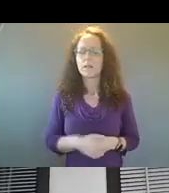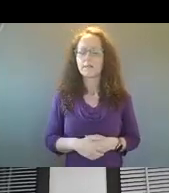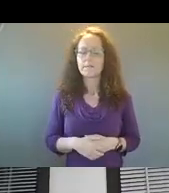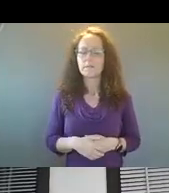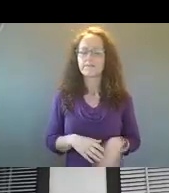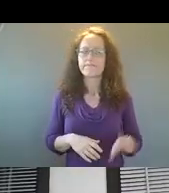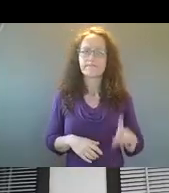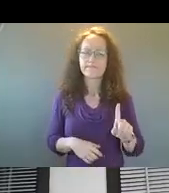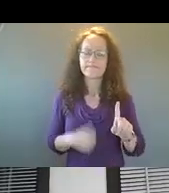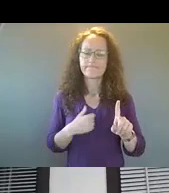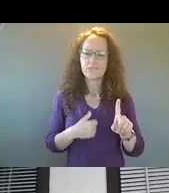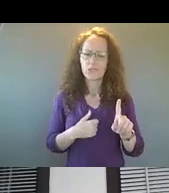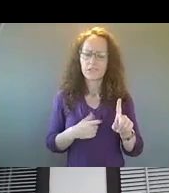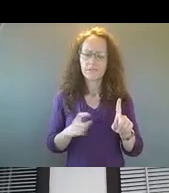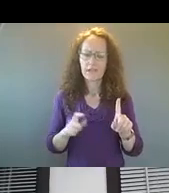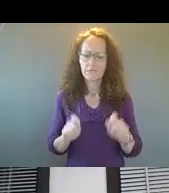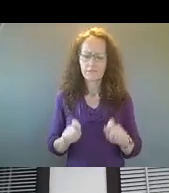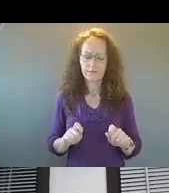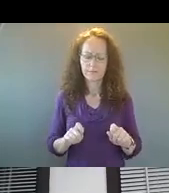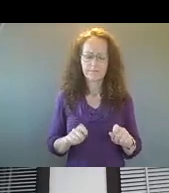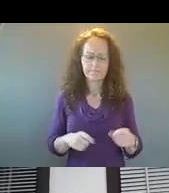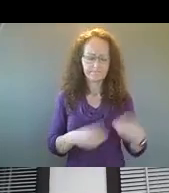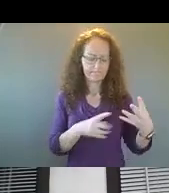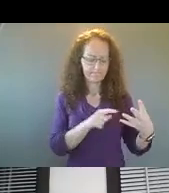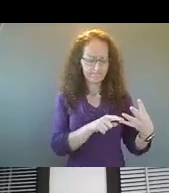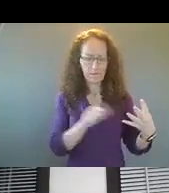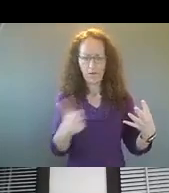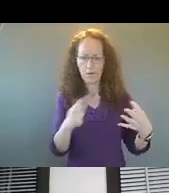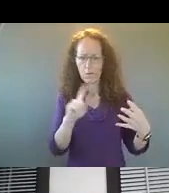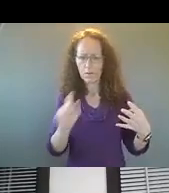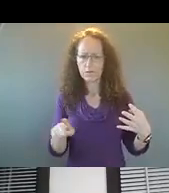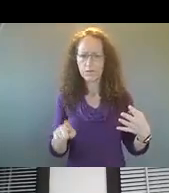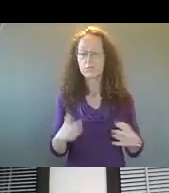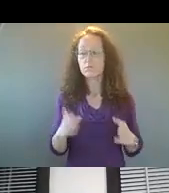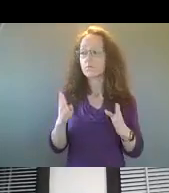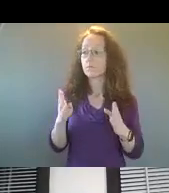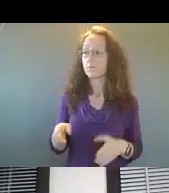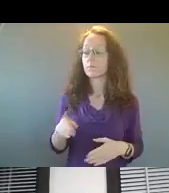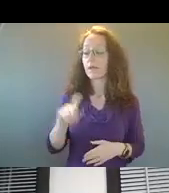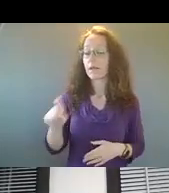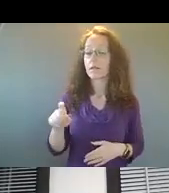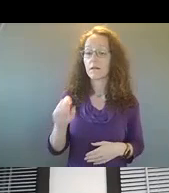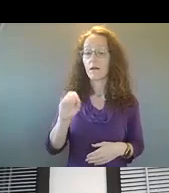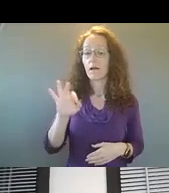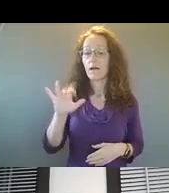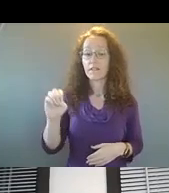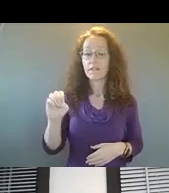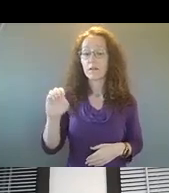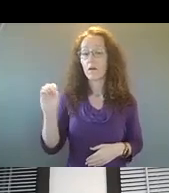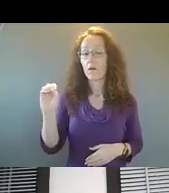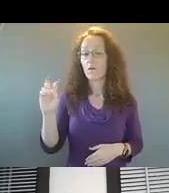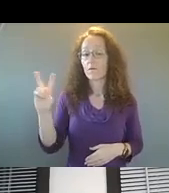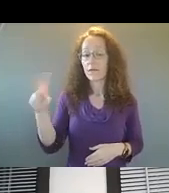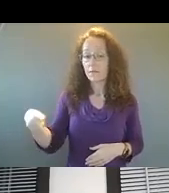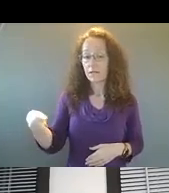sorry here, just trying to pull another question. Um, someone asked what the Office of Violence, uh, Office of Violence